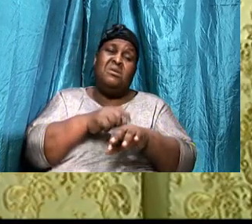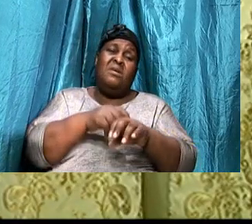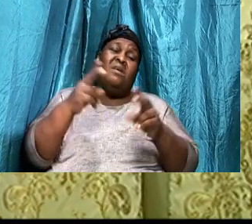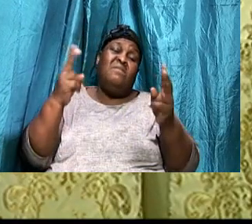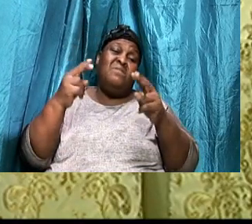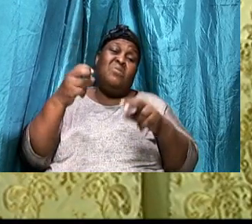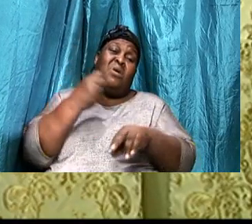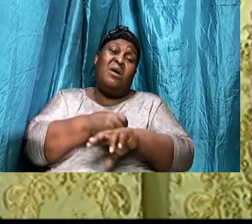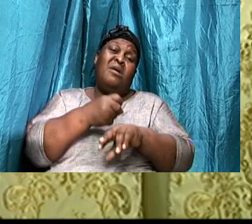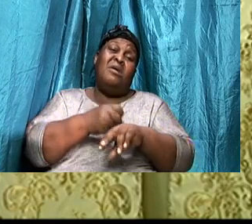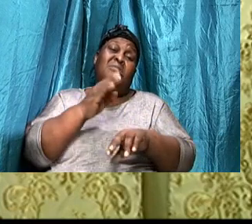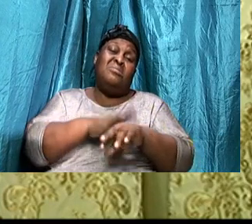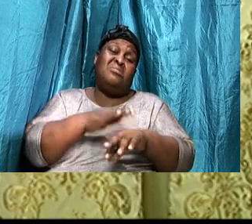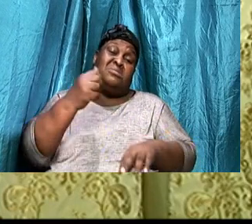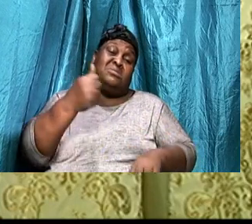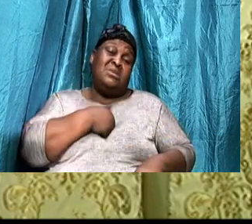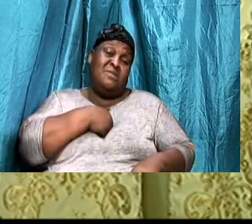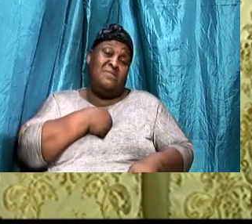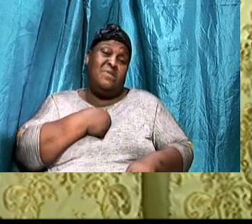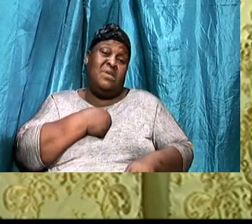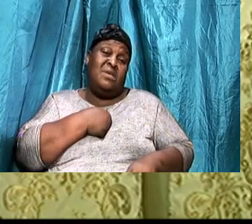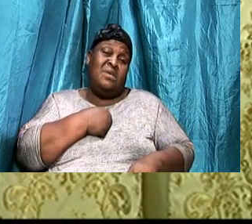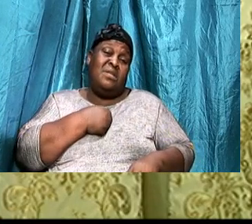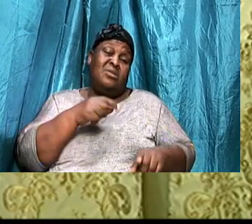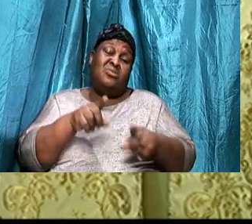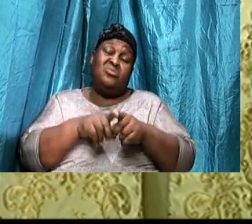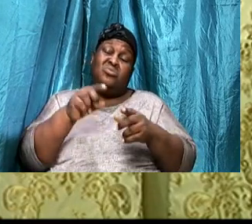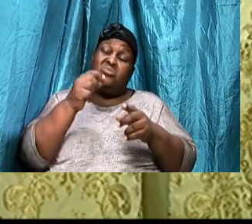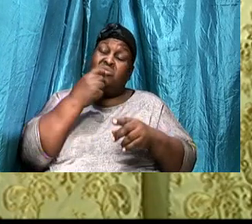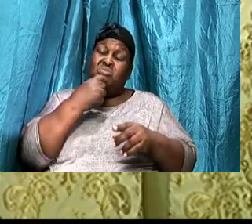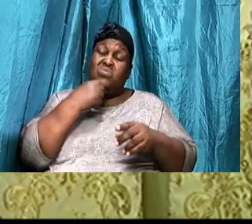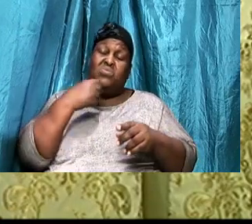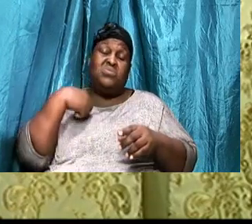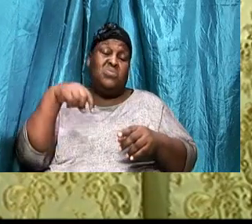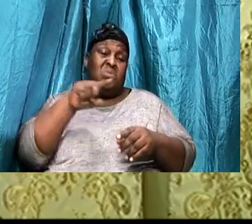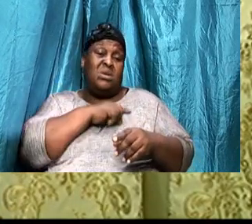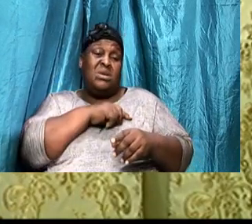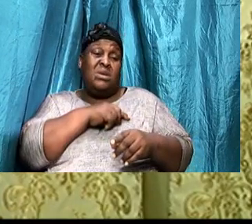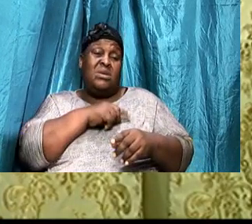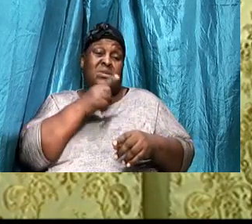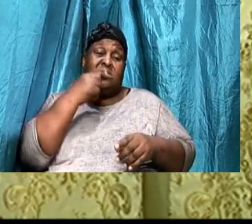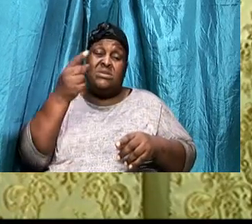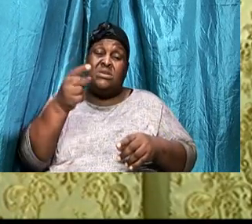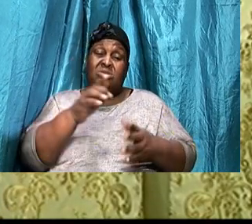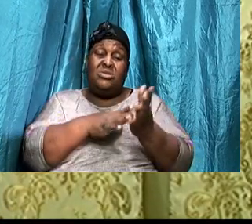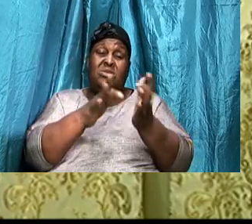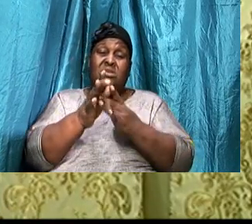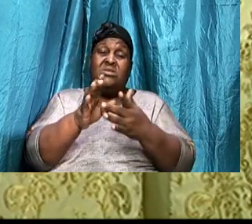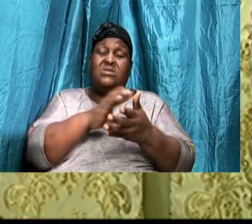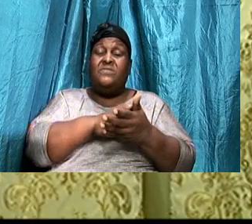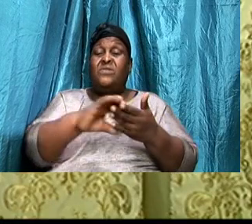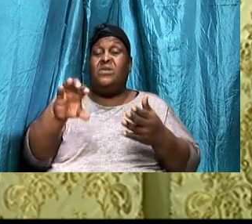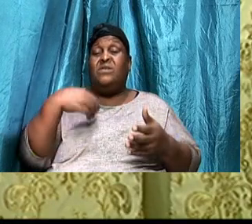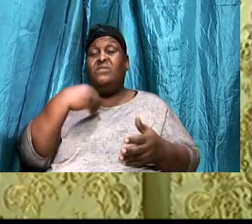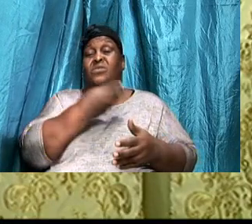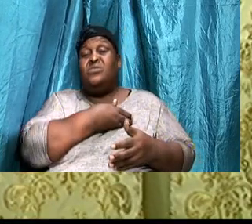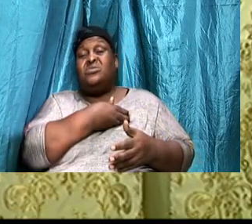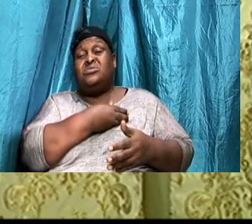immediately, As we said, Lord, Forgive us, He forgives us, And He sees us, As righteousness,